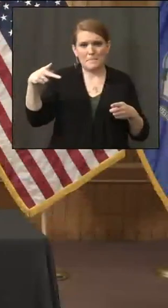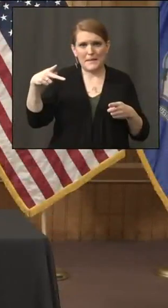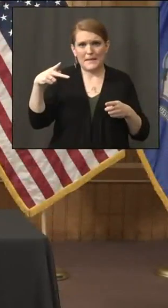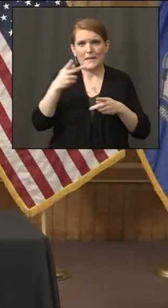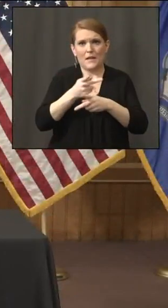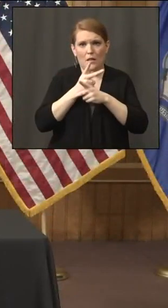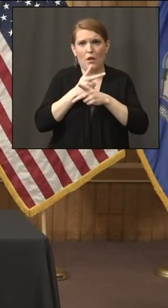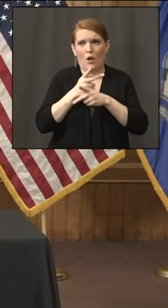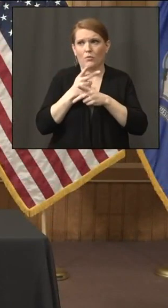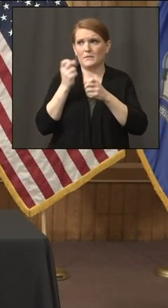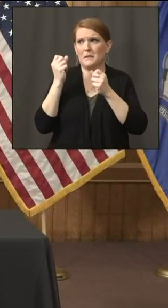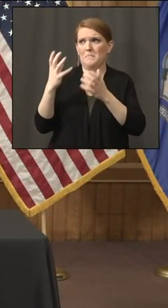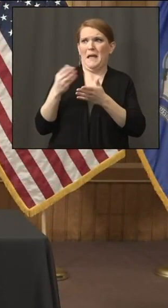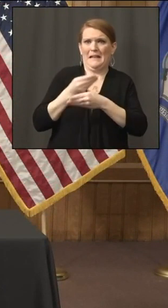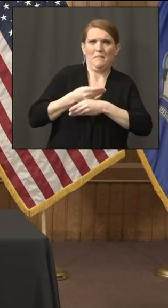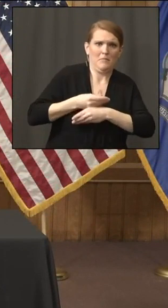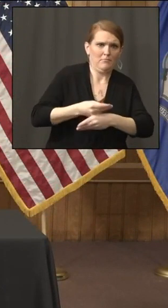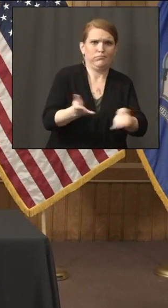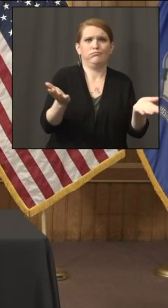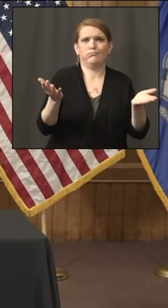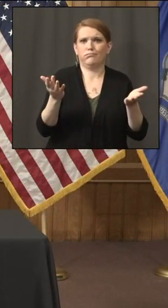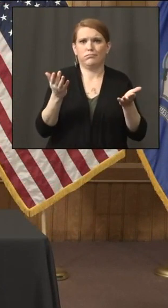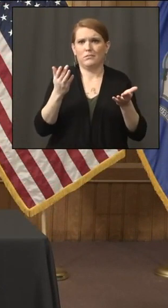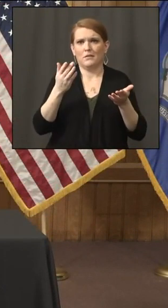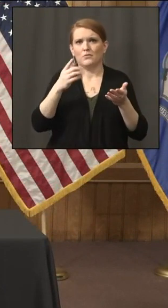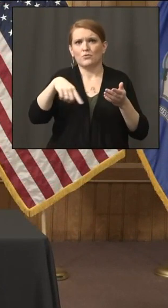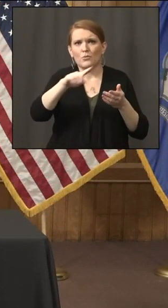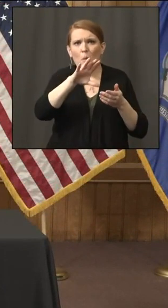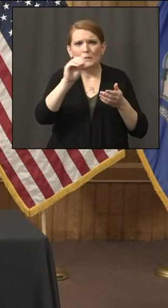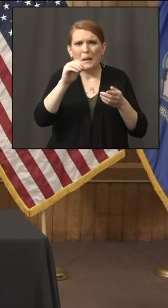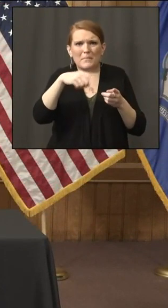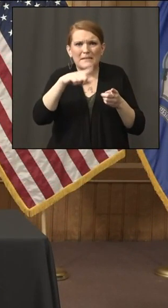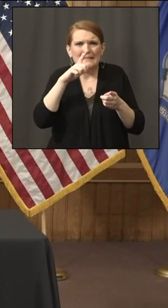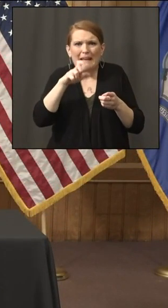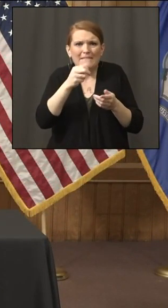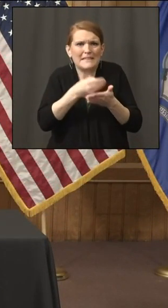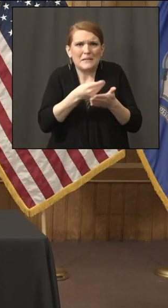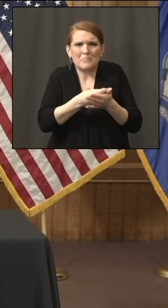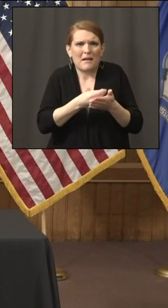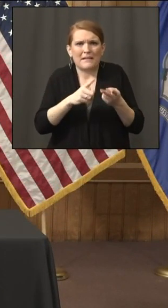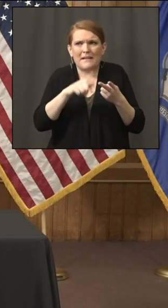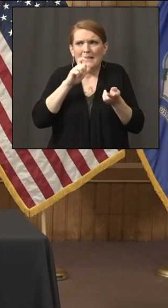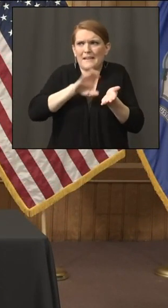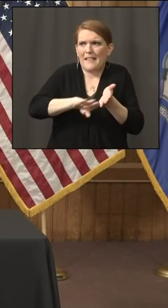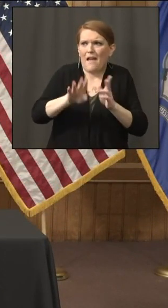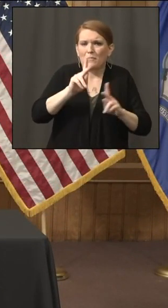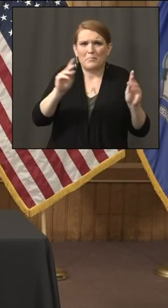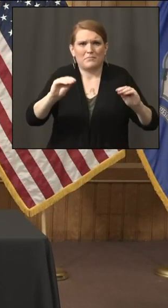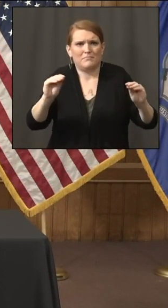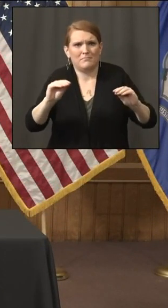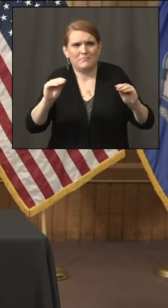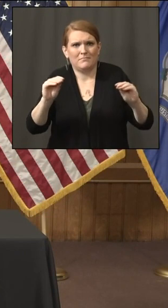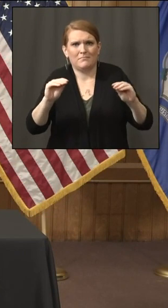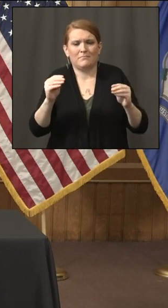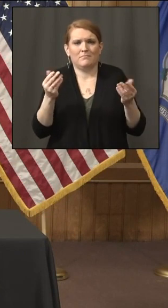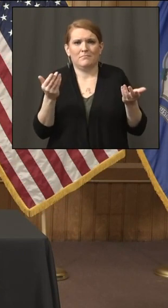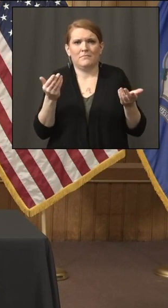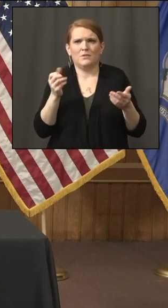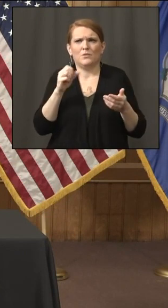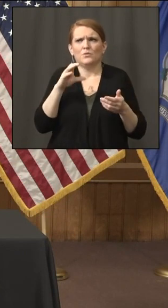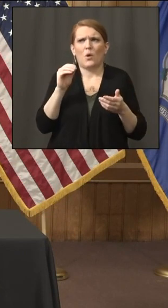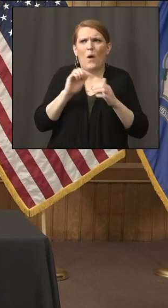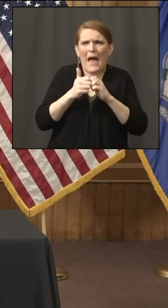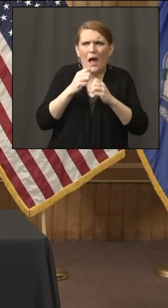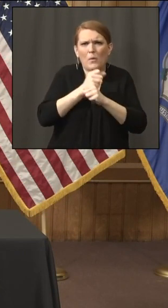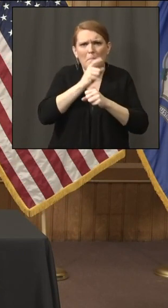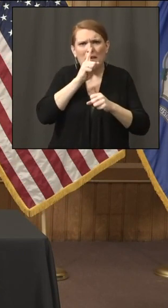didn't need the cash, laid people off anyway, or were politically connected. What are the safeguards in place this time to get the cash to real